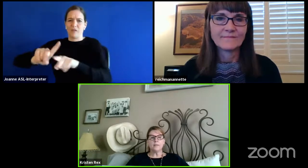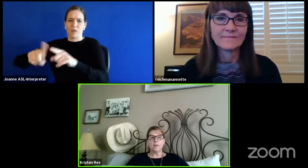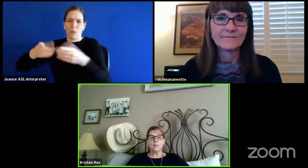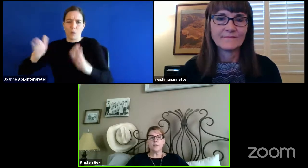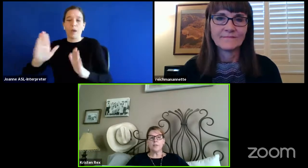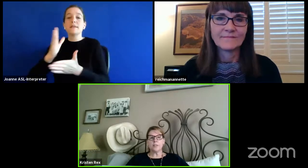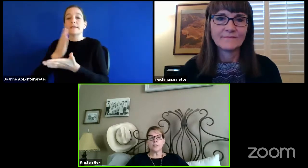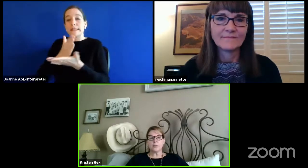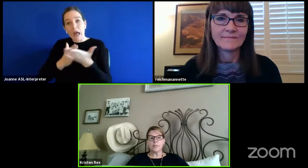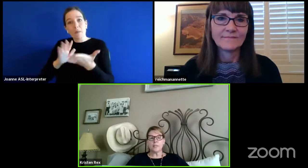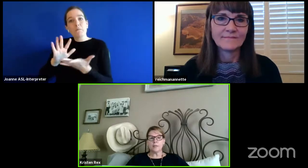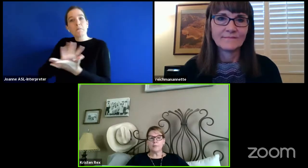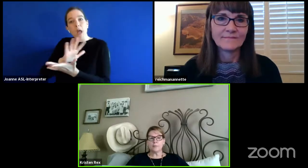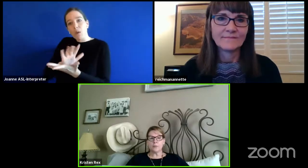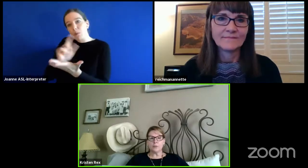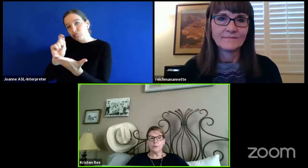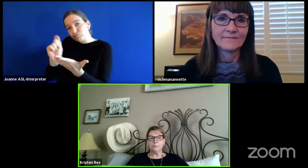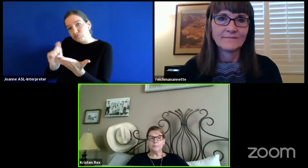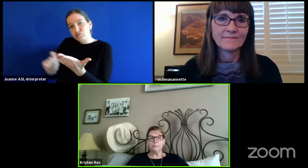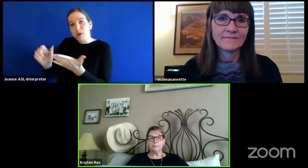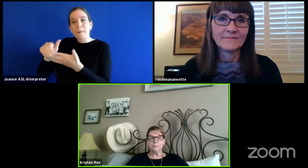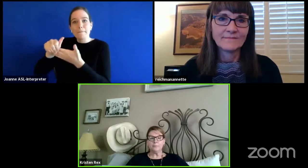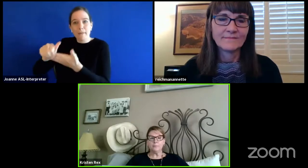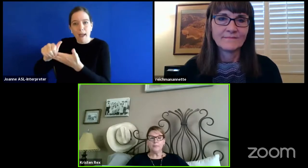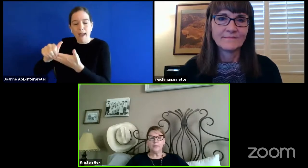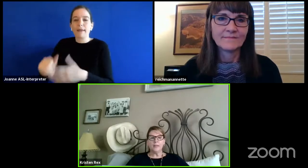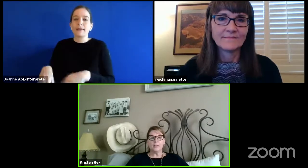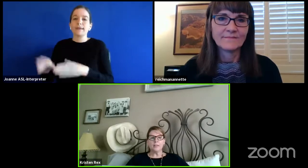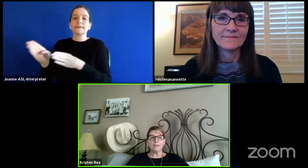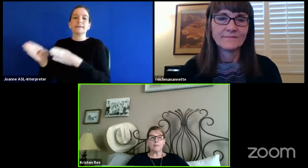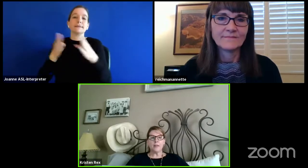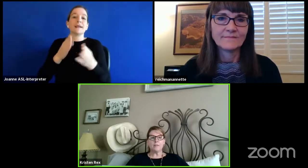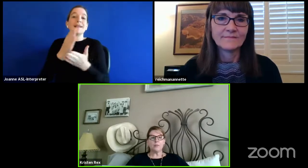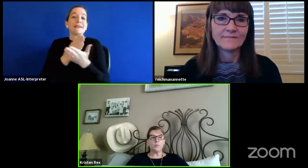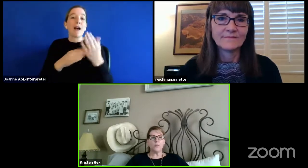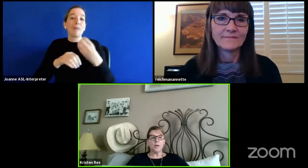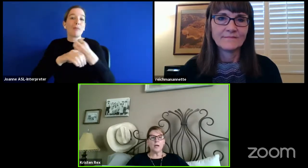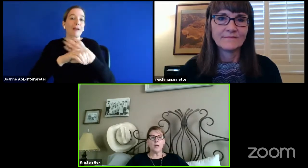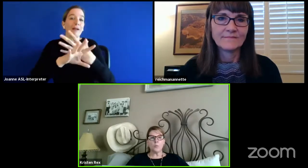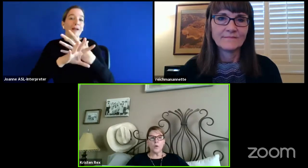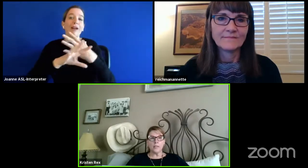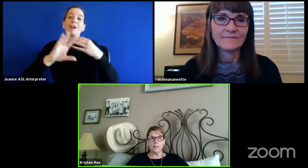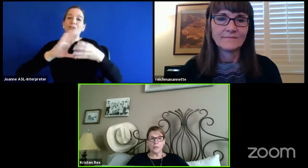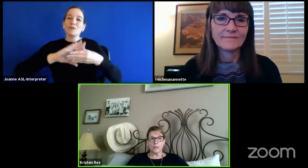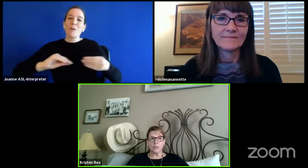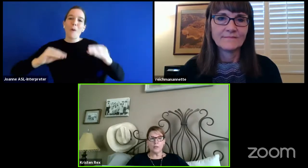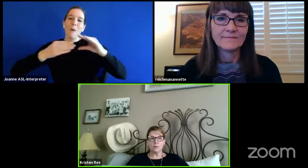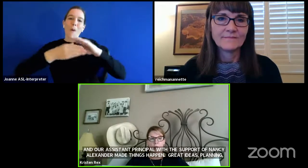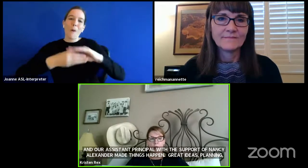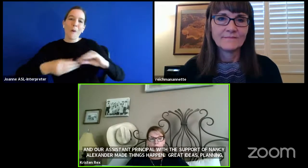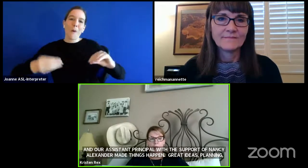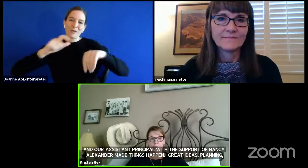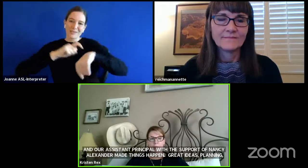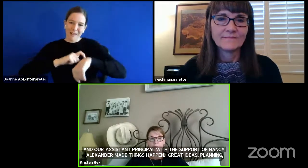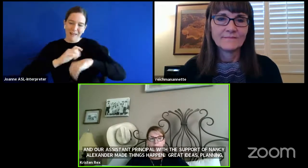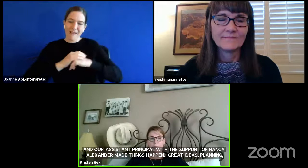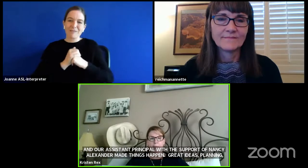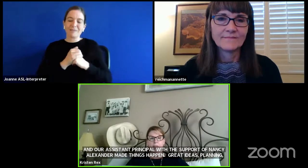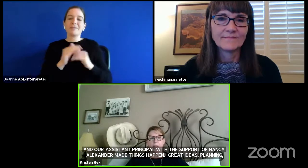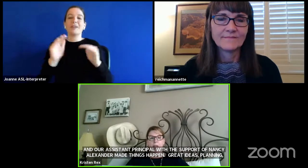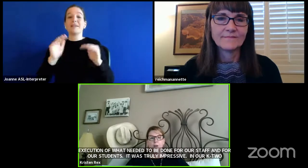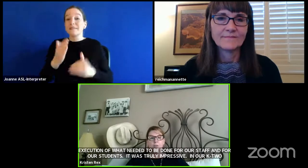Some are doing story time through Zoom. Some have some one-on-one interaction through Zoom.